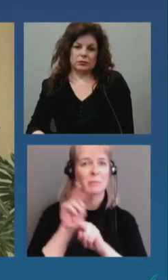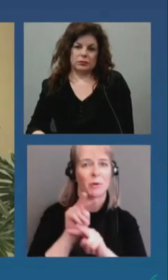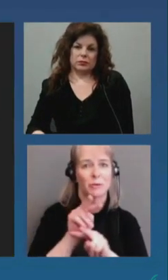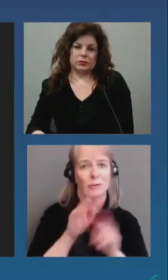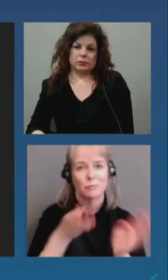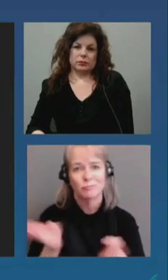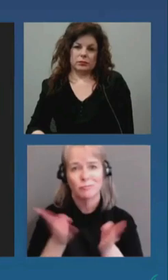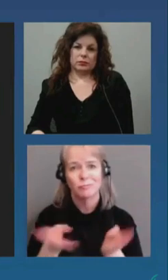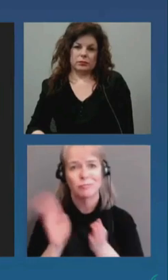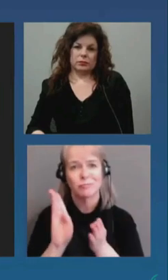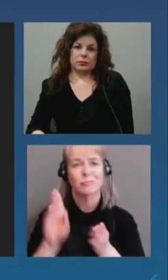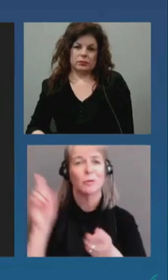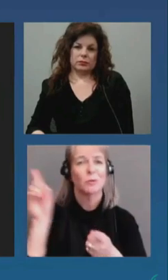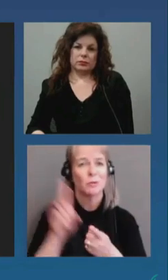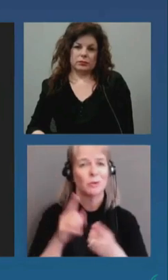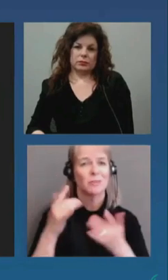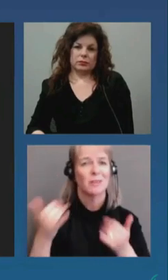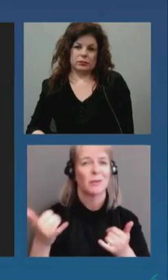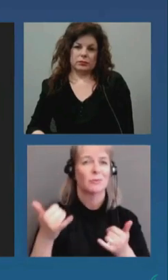Merci.